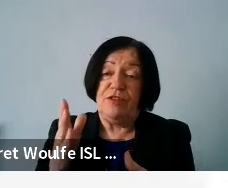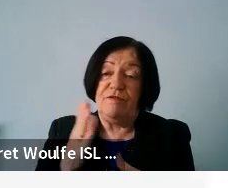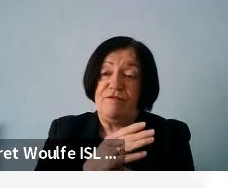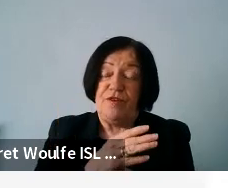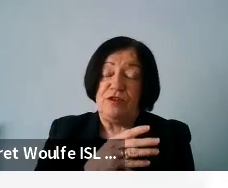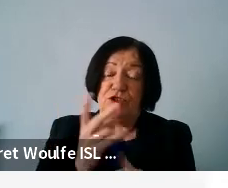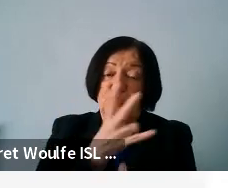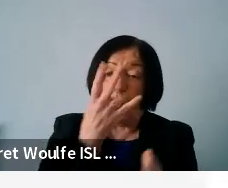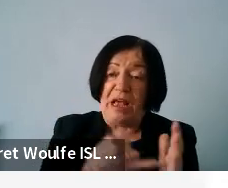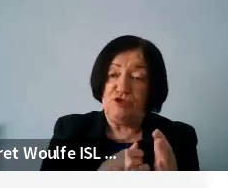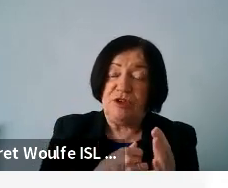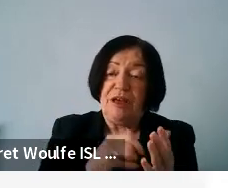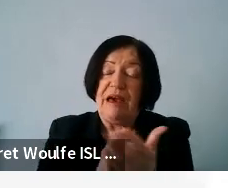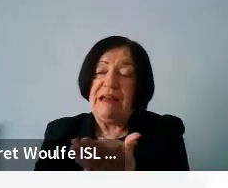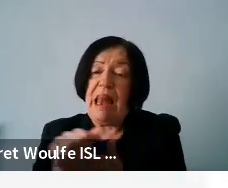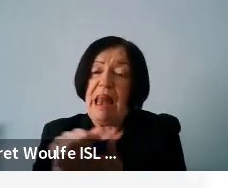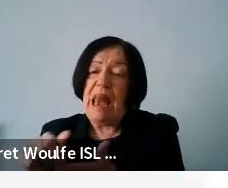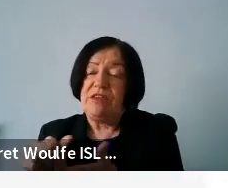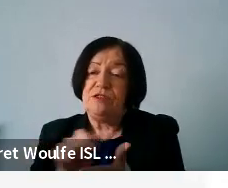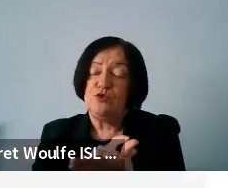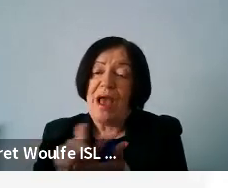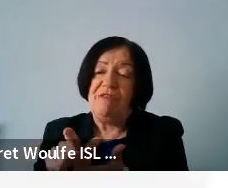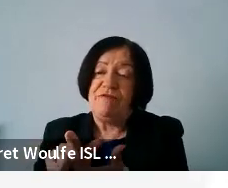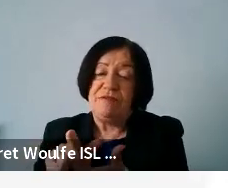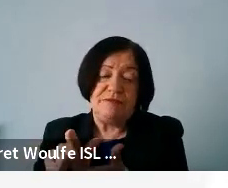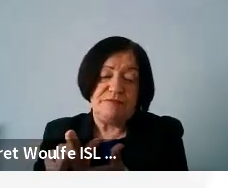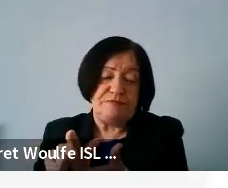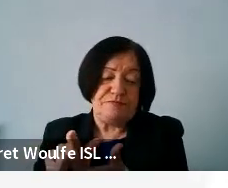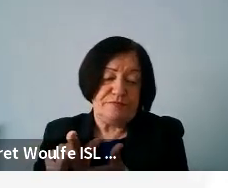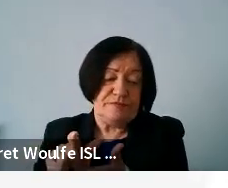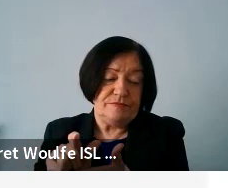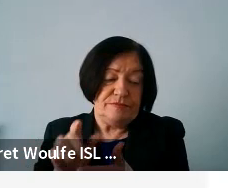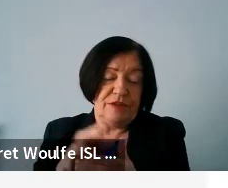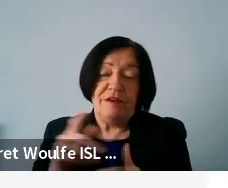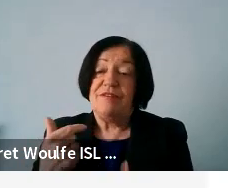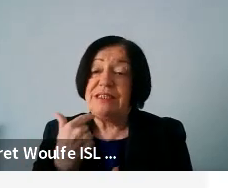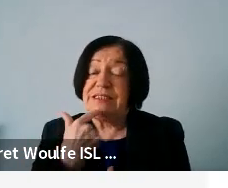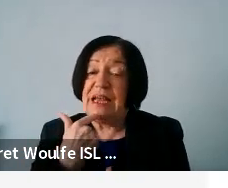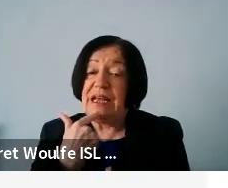and then 11, 12 now for the second.